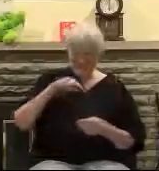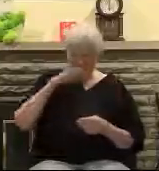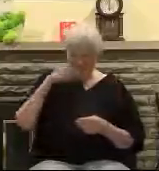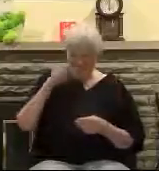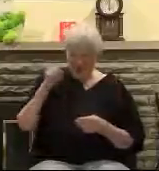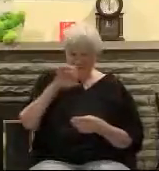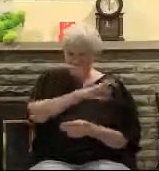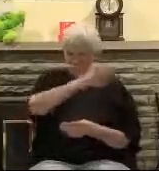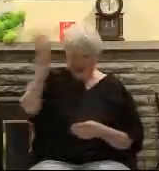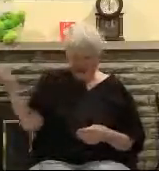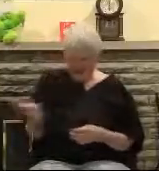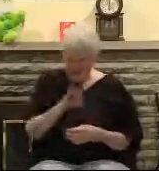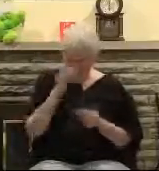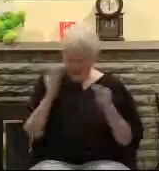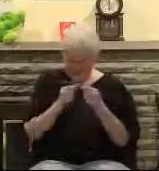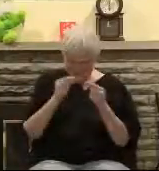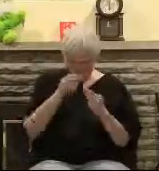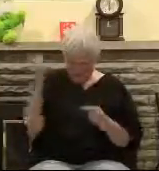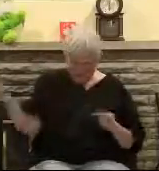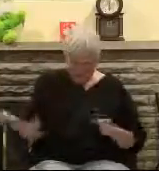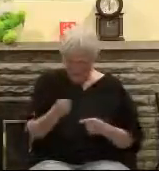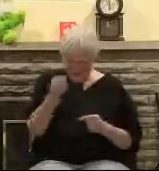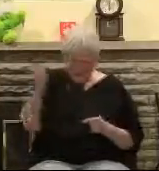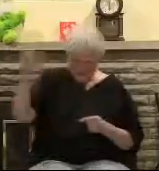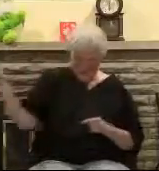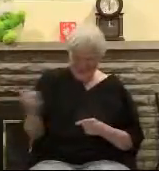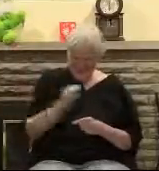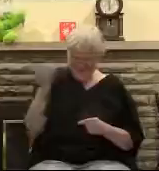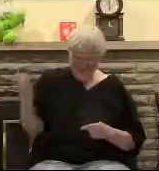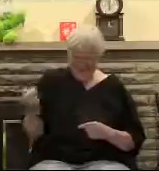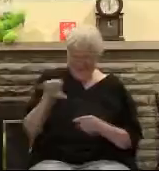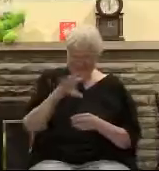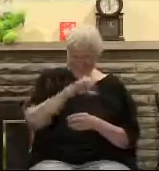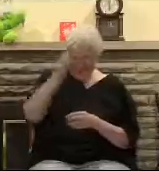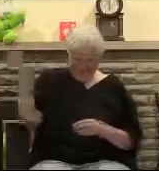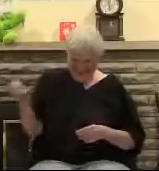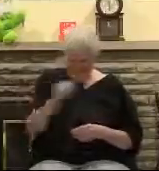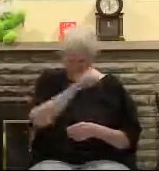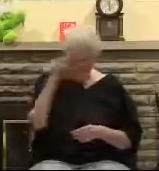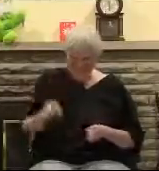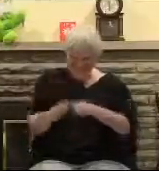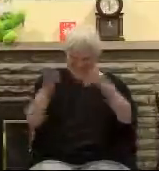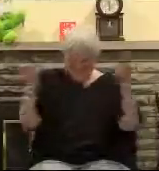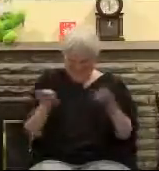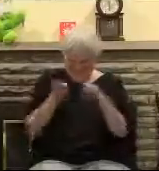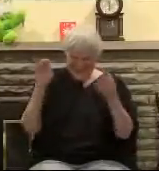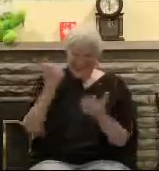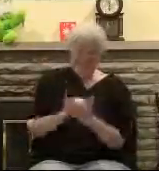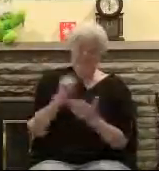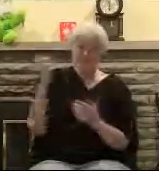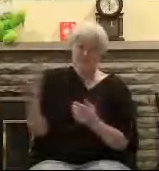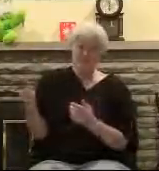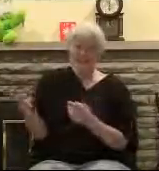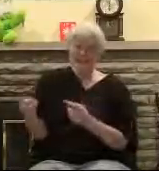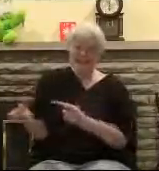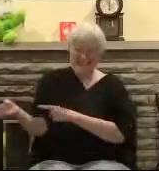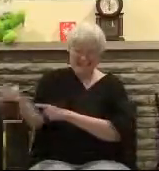And I can tell you Friday to Saturday is one day. Saturday to Sunday is two